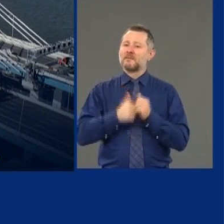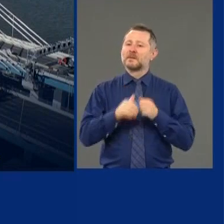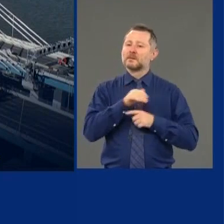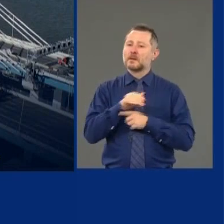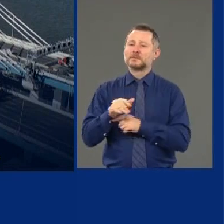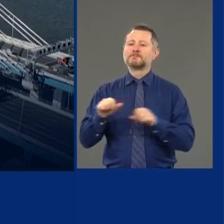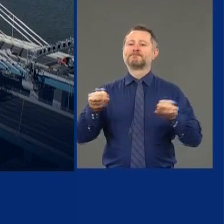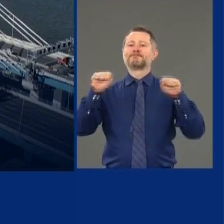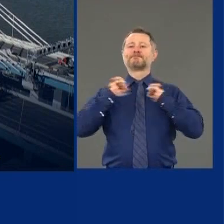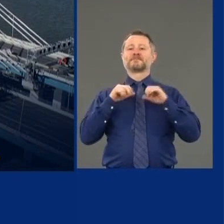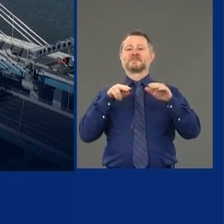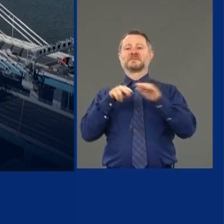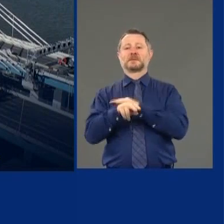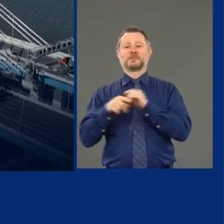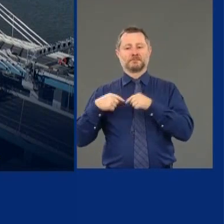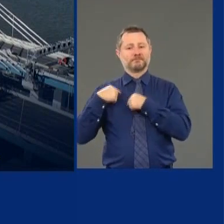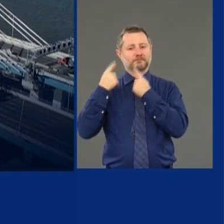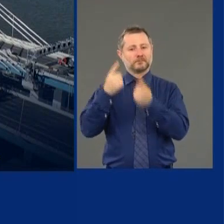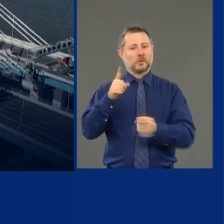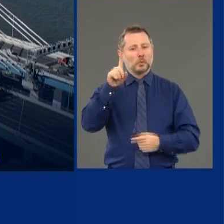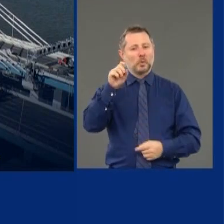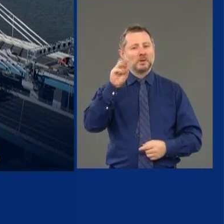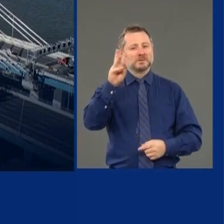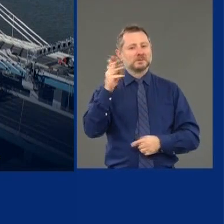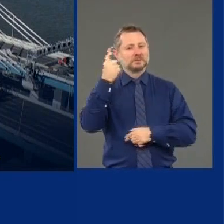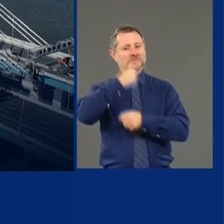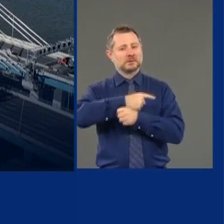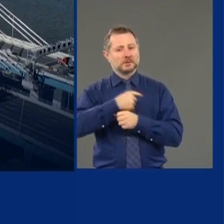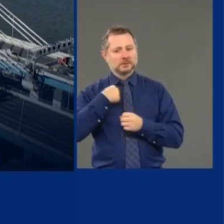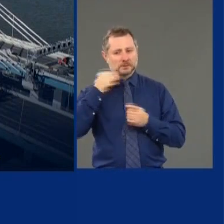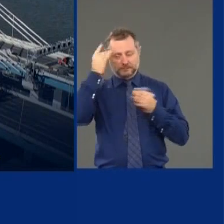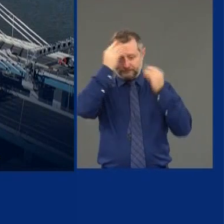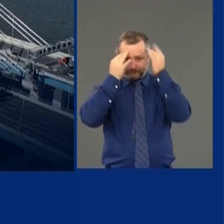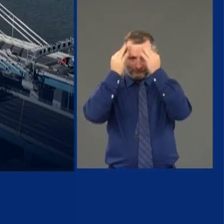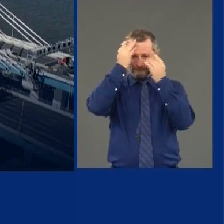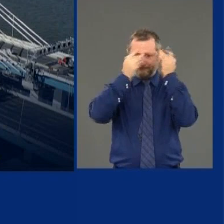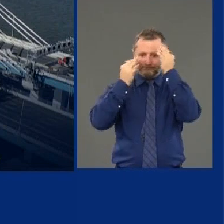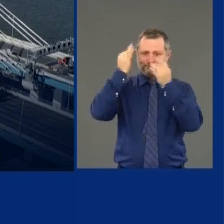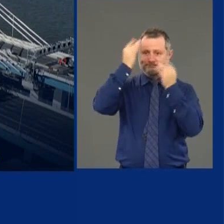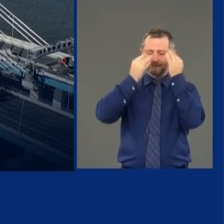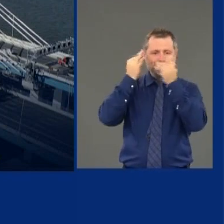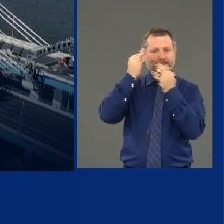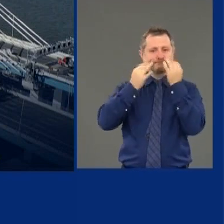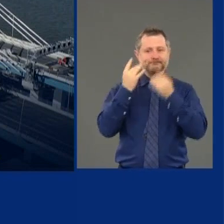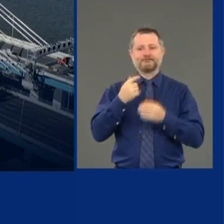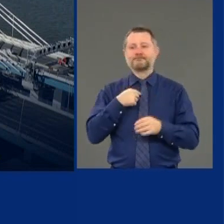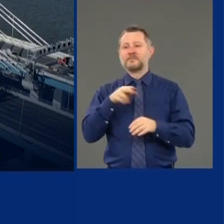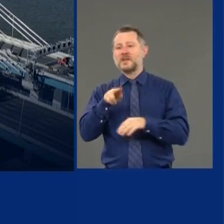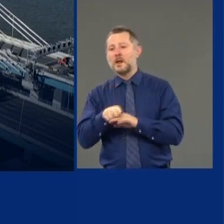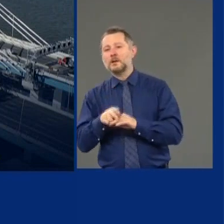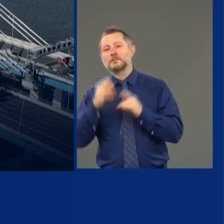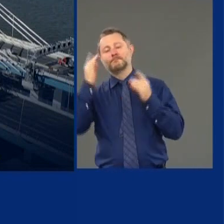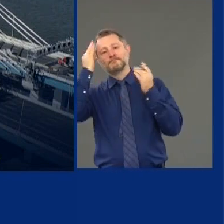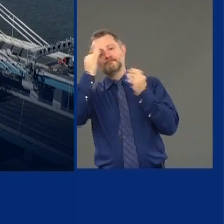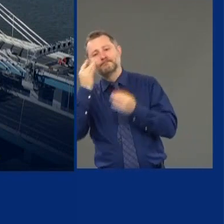during this past 106 days. And I laid there in the bed and I said,